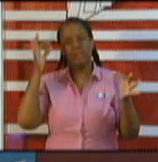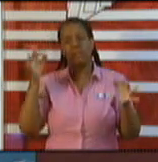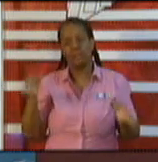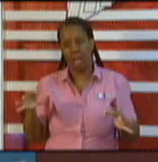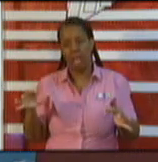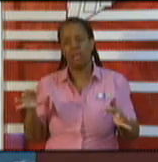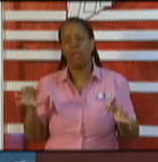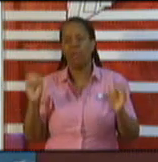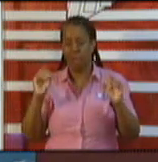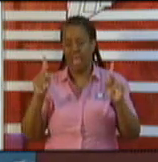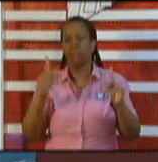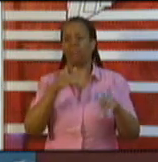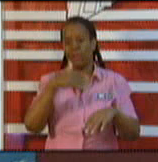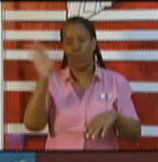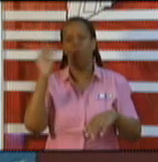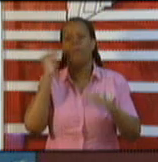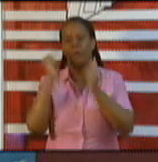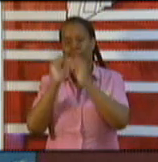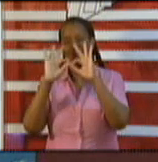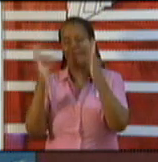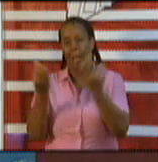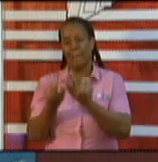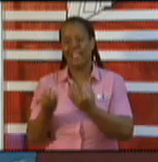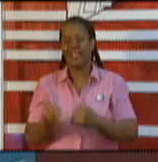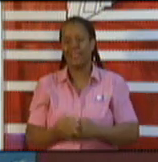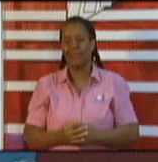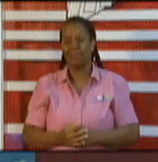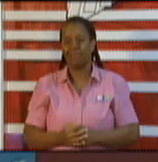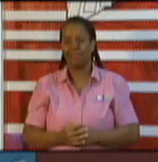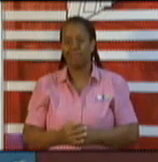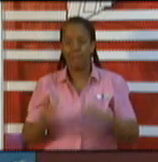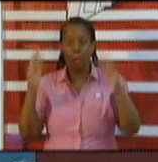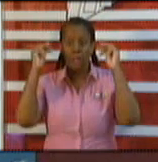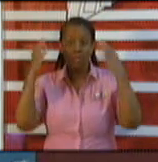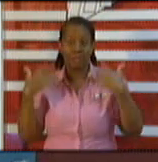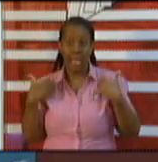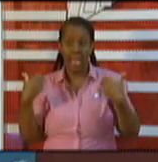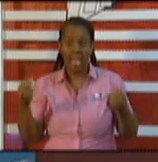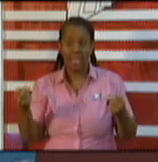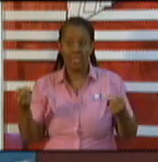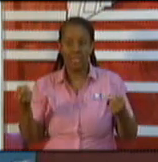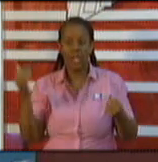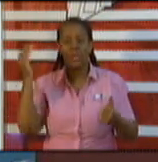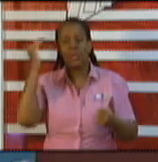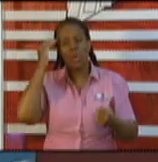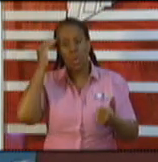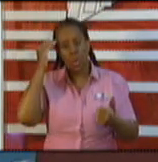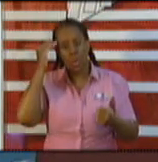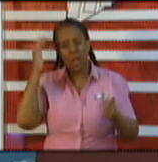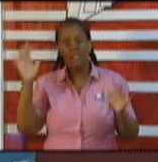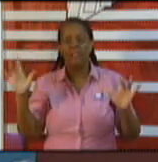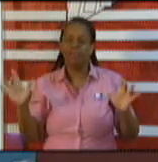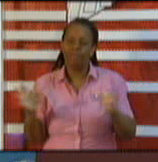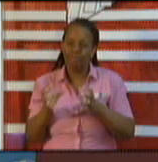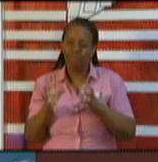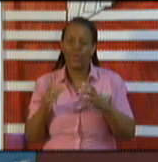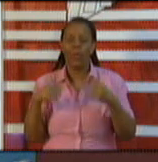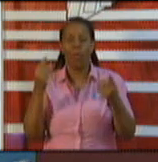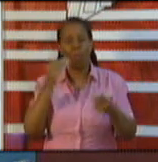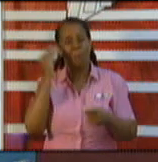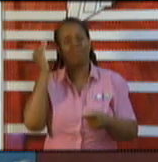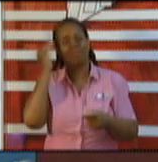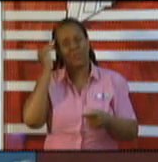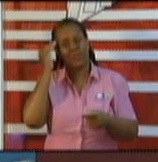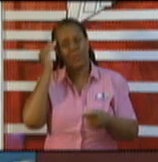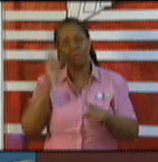with their families. The MOH, Ministry of Health, empathizes with the plight of these persons at this time, but advises that